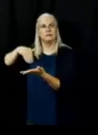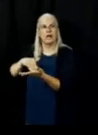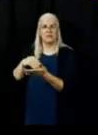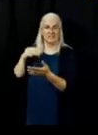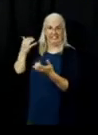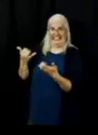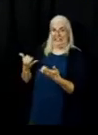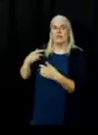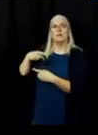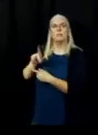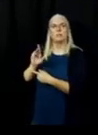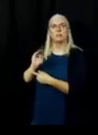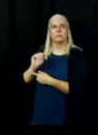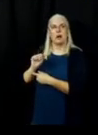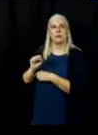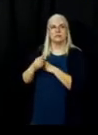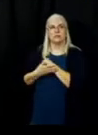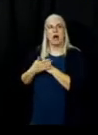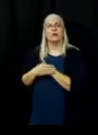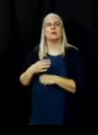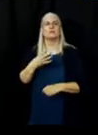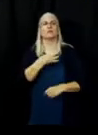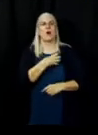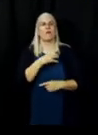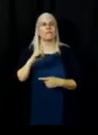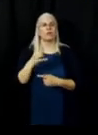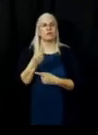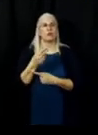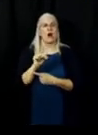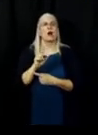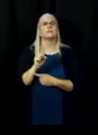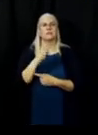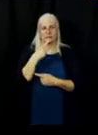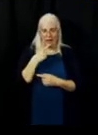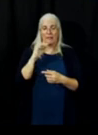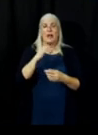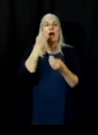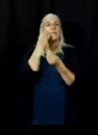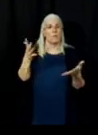all that information is then available on the Plumas County website.